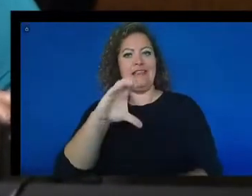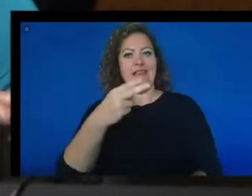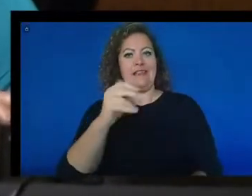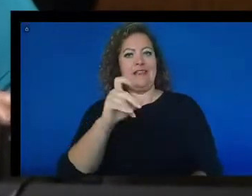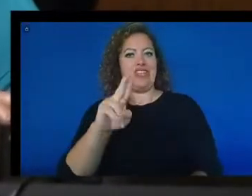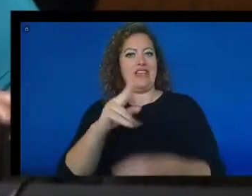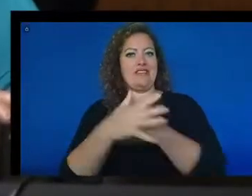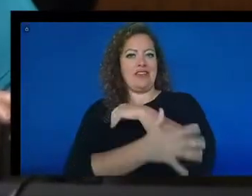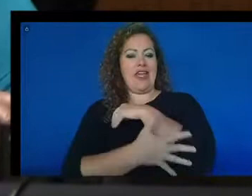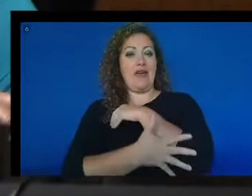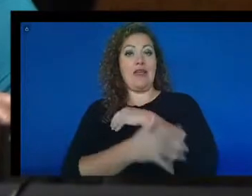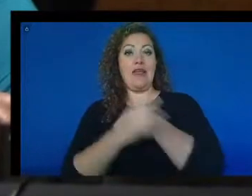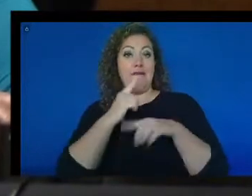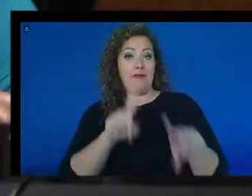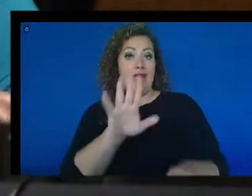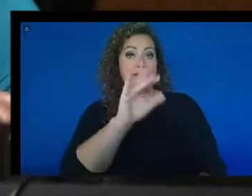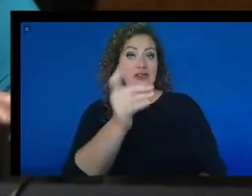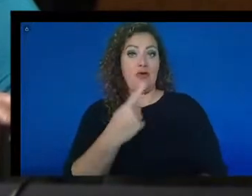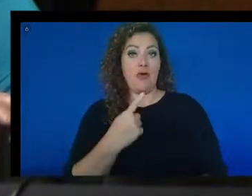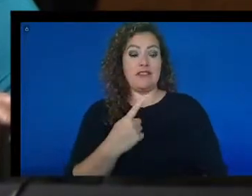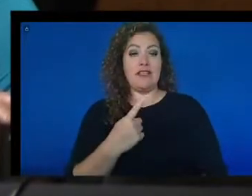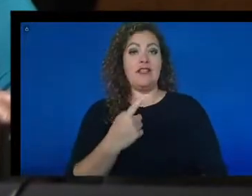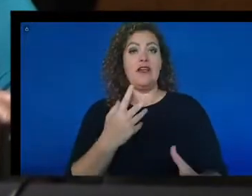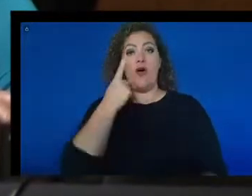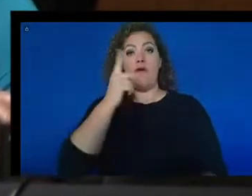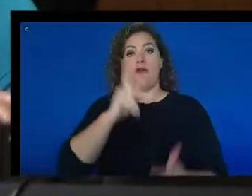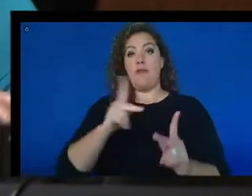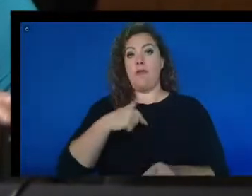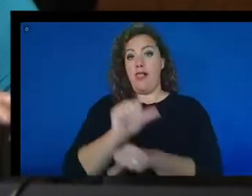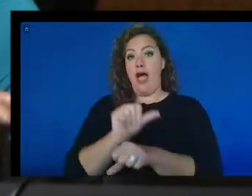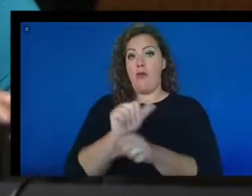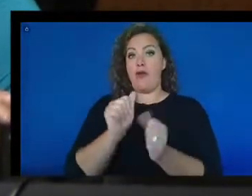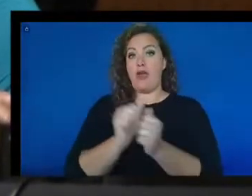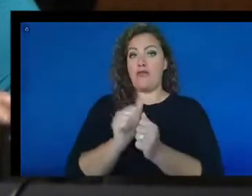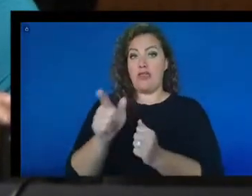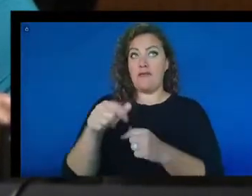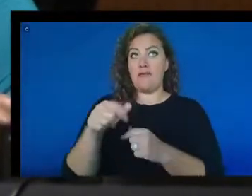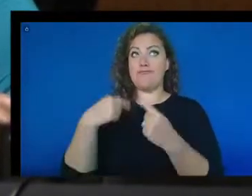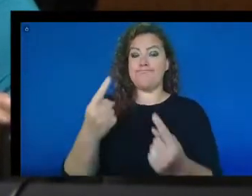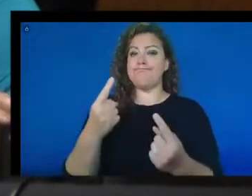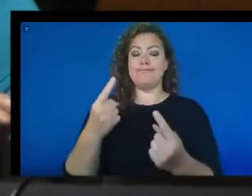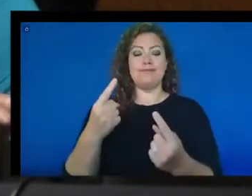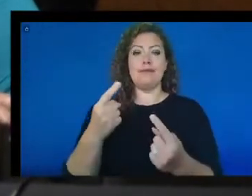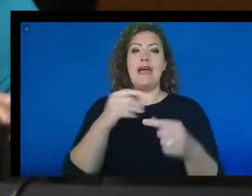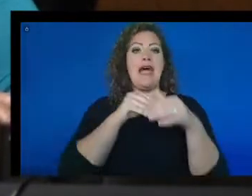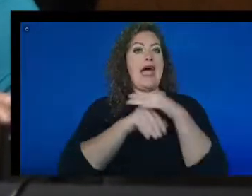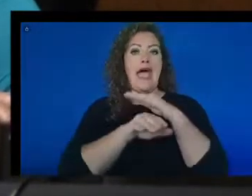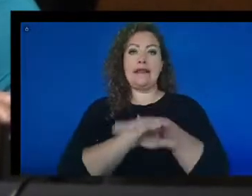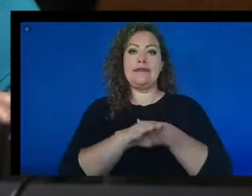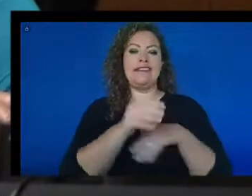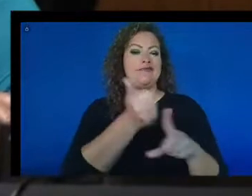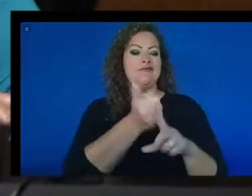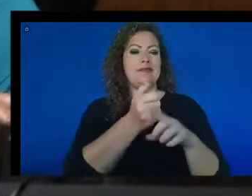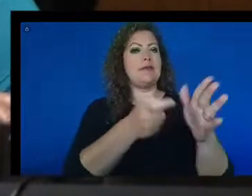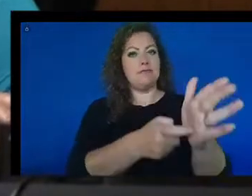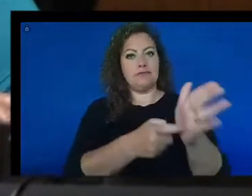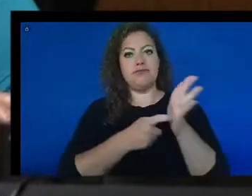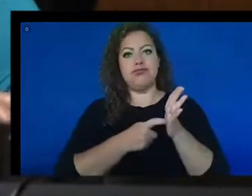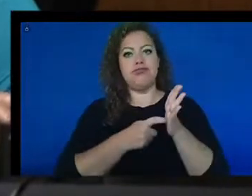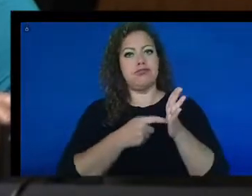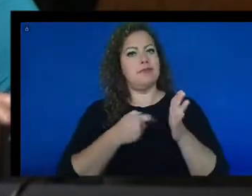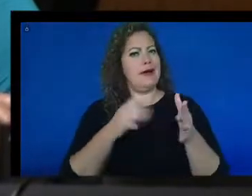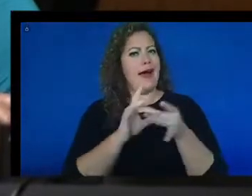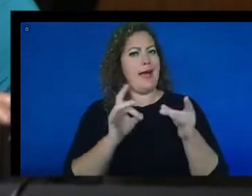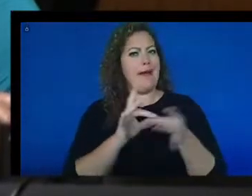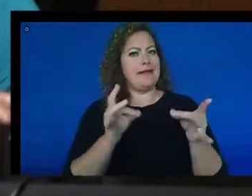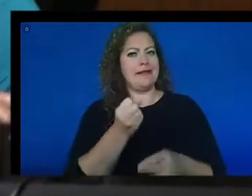question, as far as the people that I've worked with, access is critical, as I've mentioned several times. And